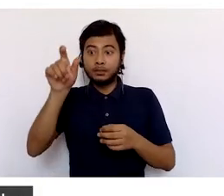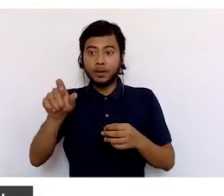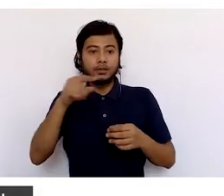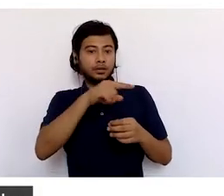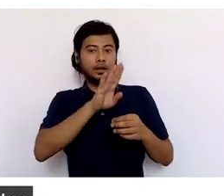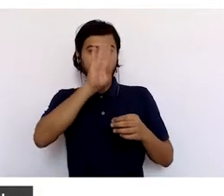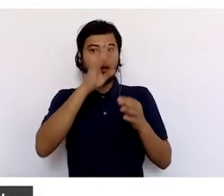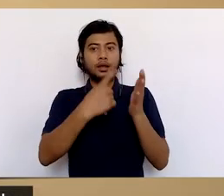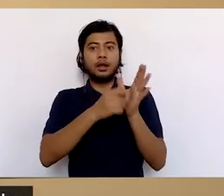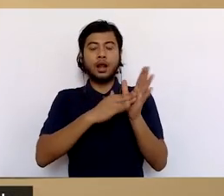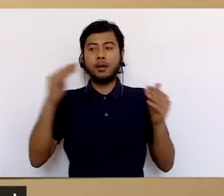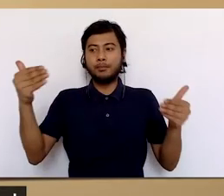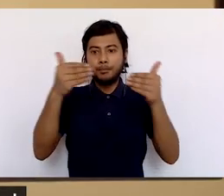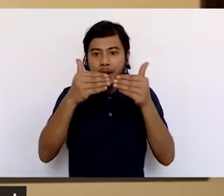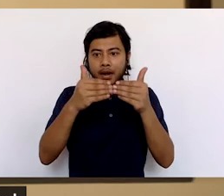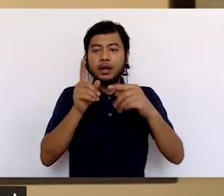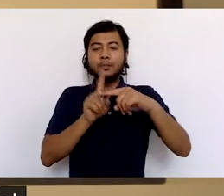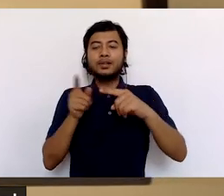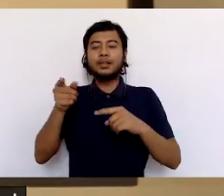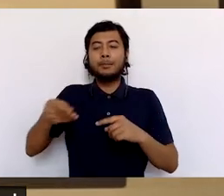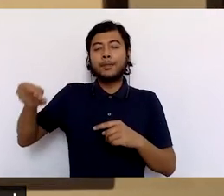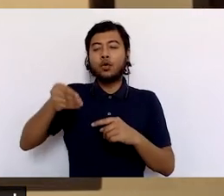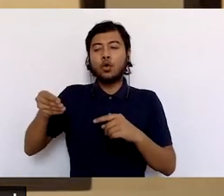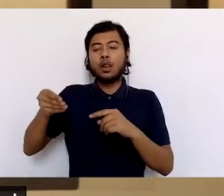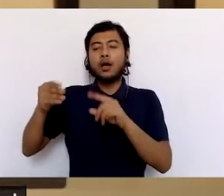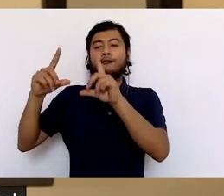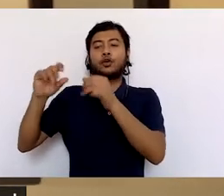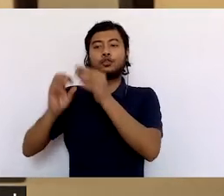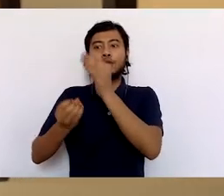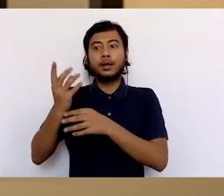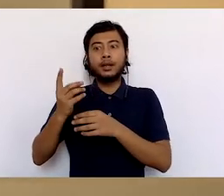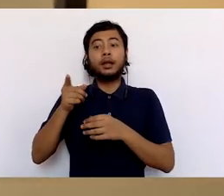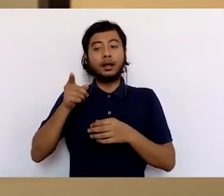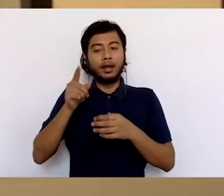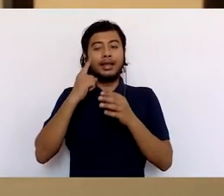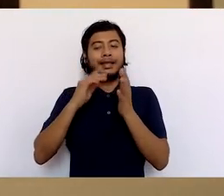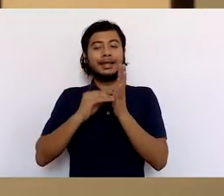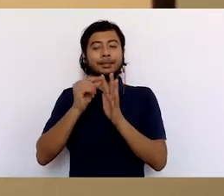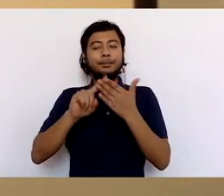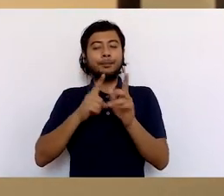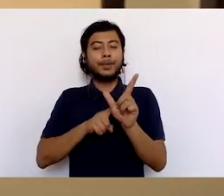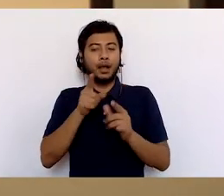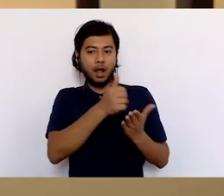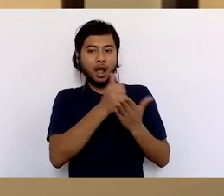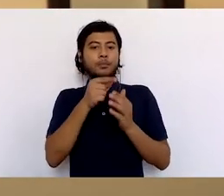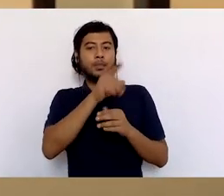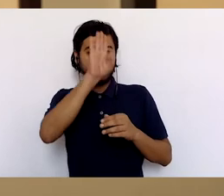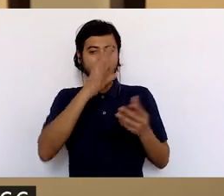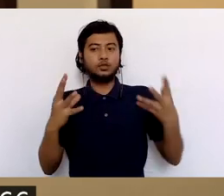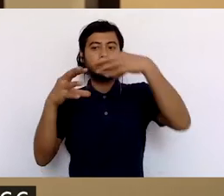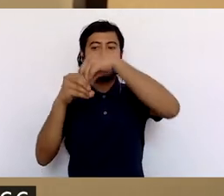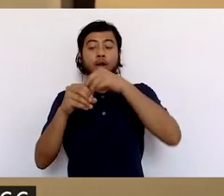Photographic Society. We also know from the travel accounts of an artist and photographer named Louis Rousselet,